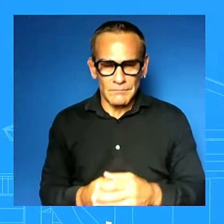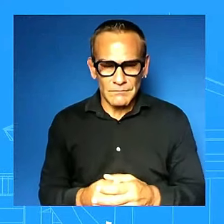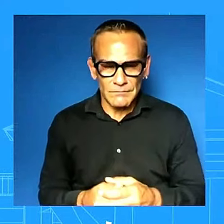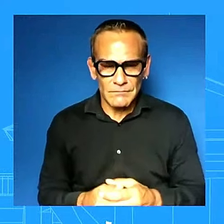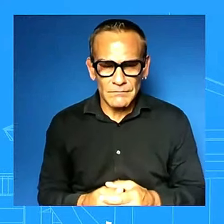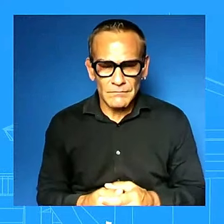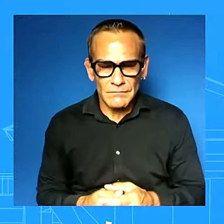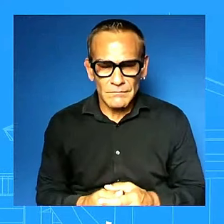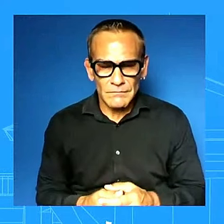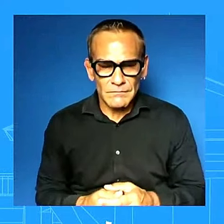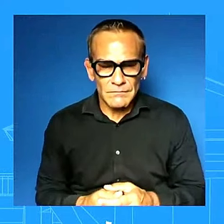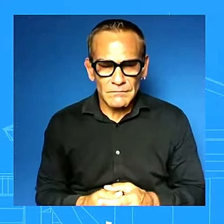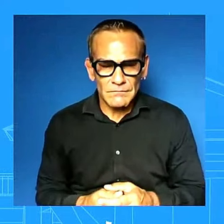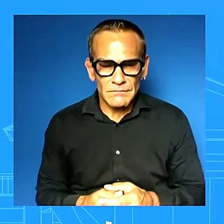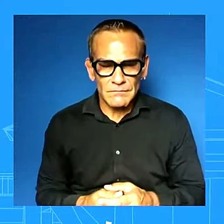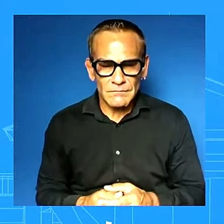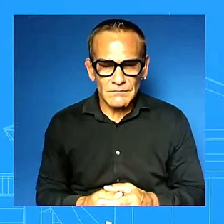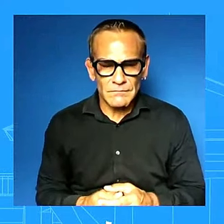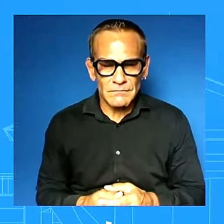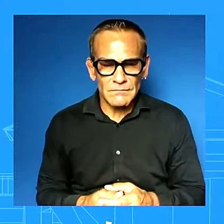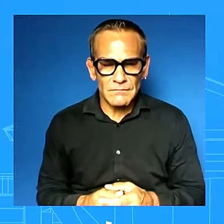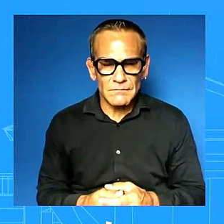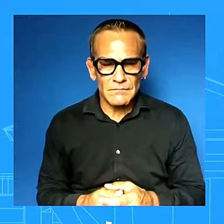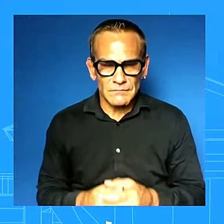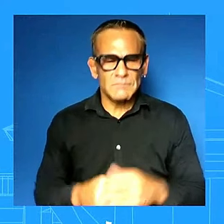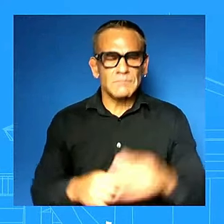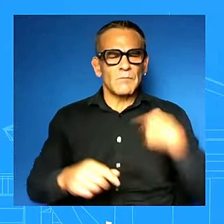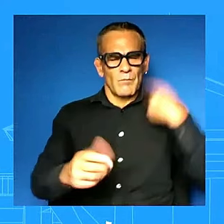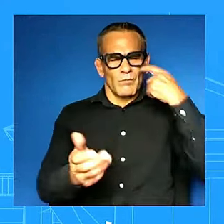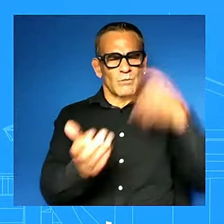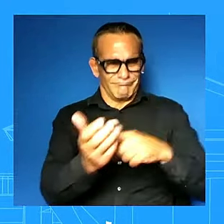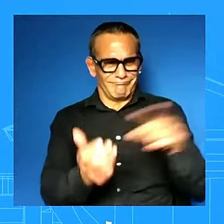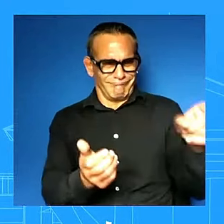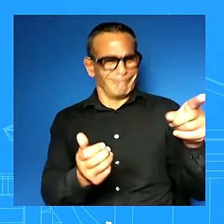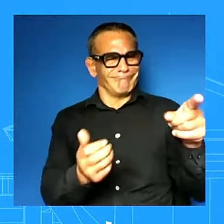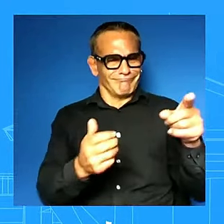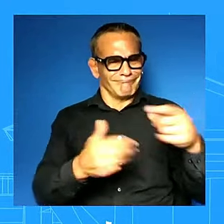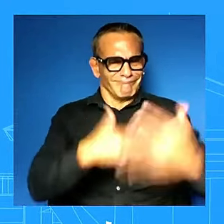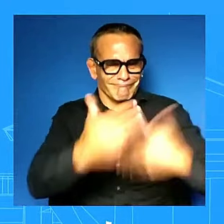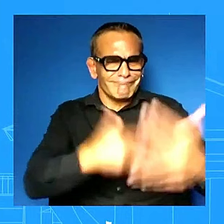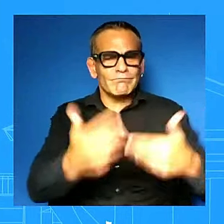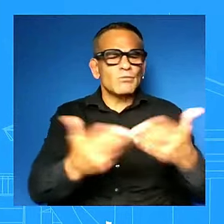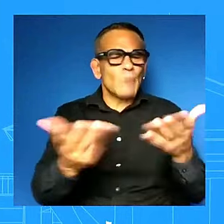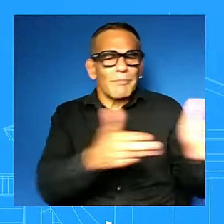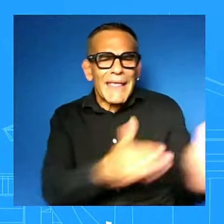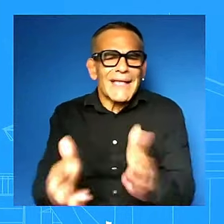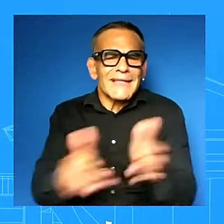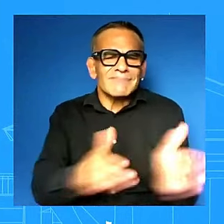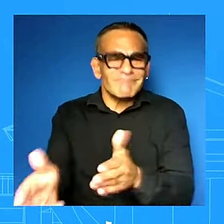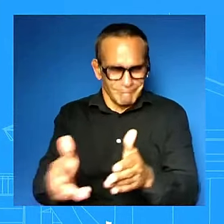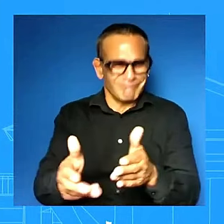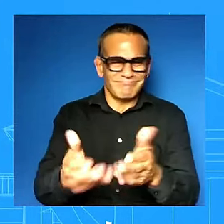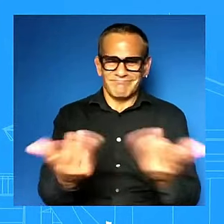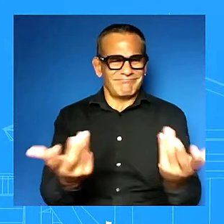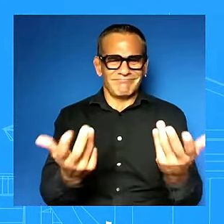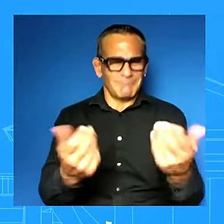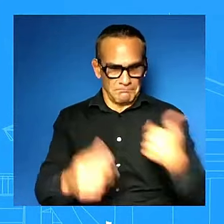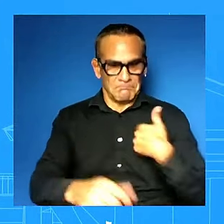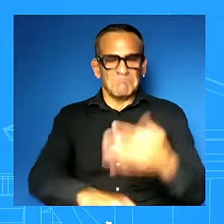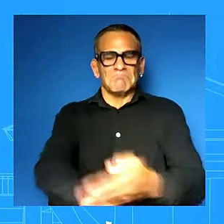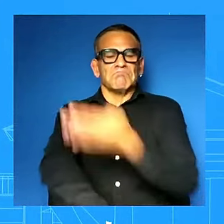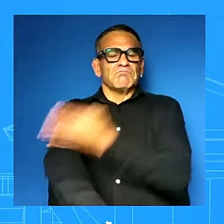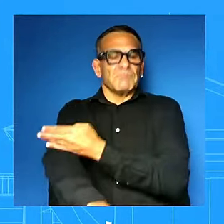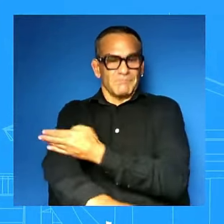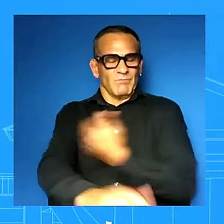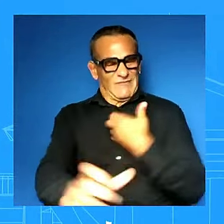progress that we've made that's what we saw that's what she's talking about that's what she talks about building on the